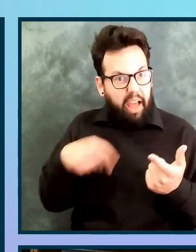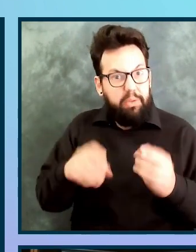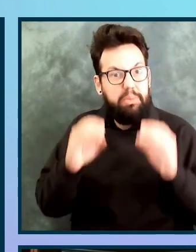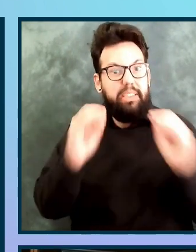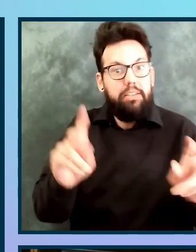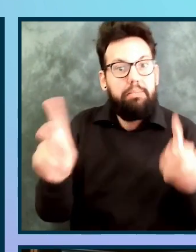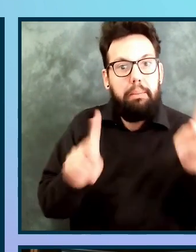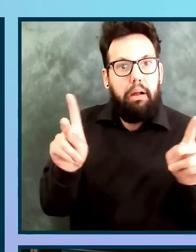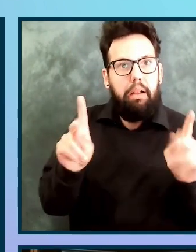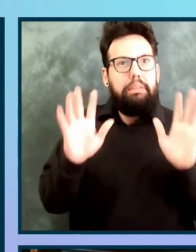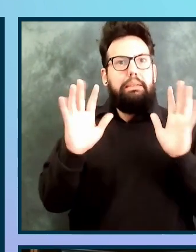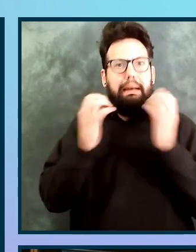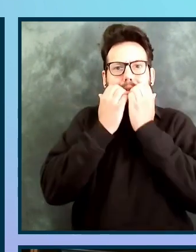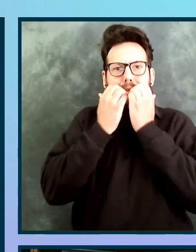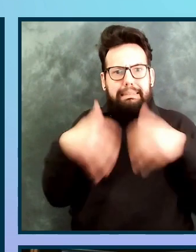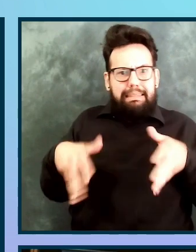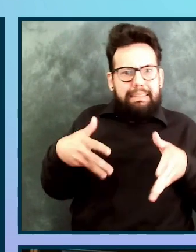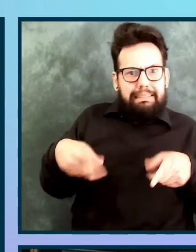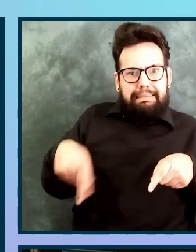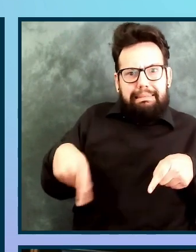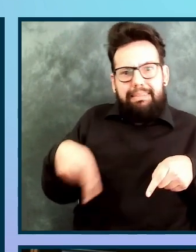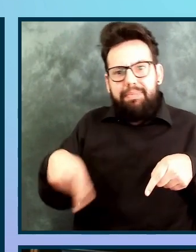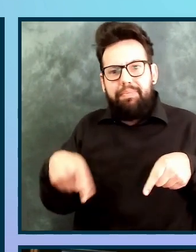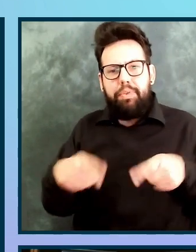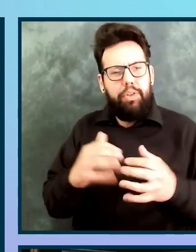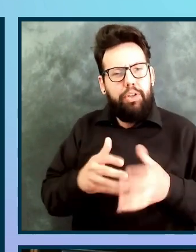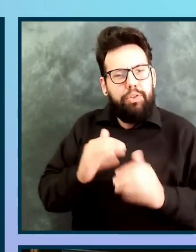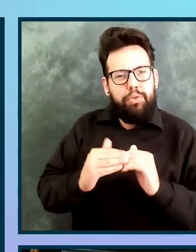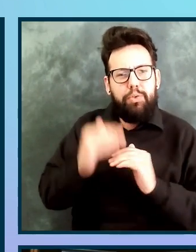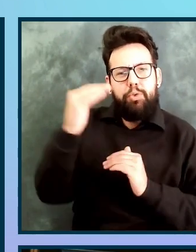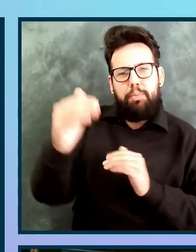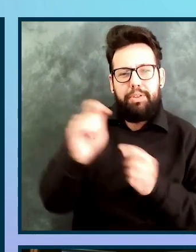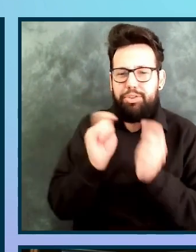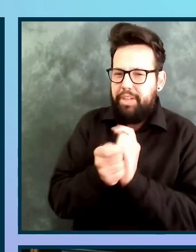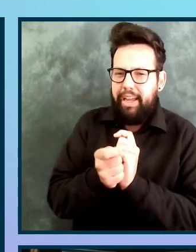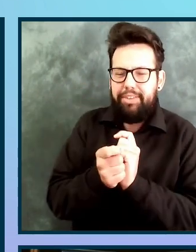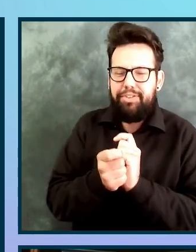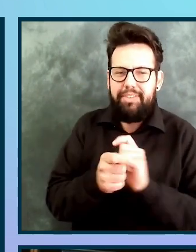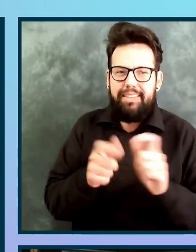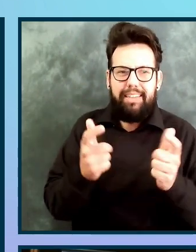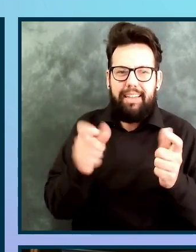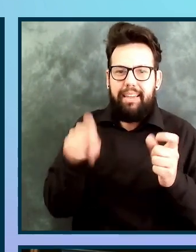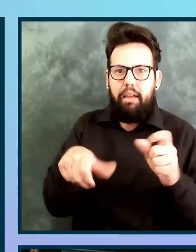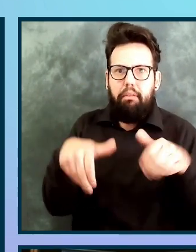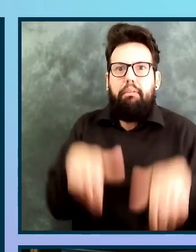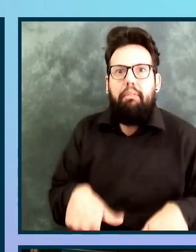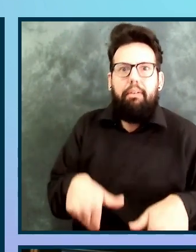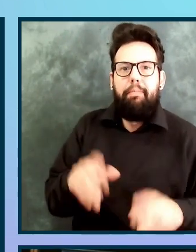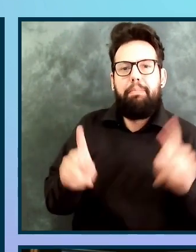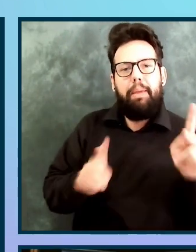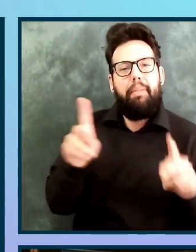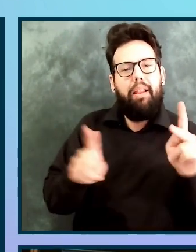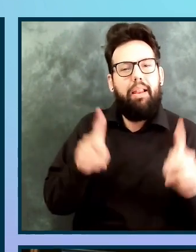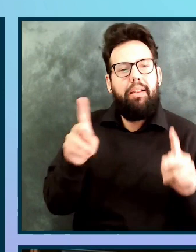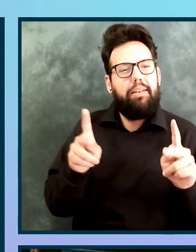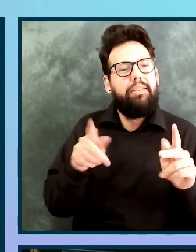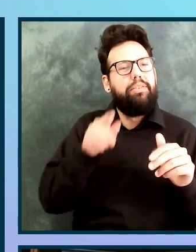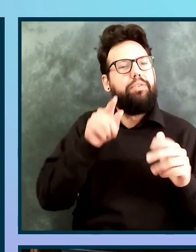Too much change at once can be jarring and disorienting, leading to the resistance to change. So implement appropriately.